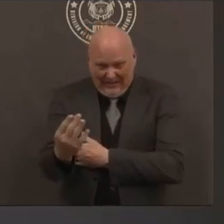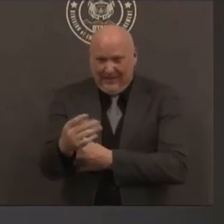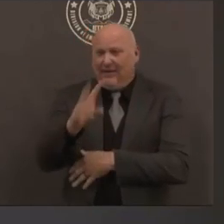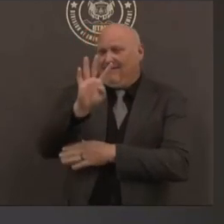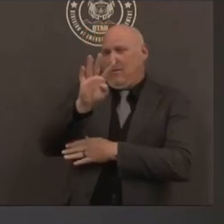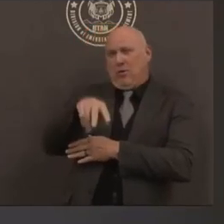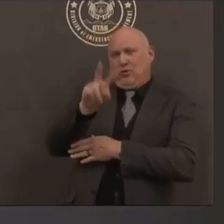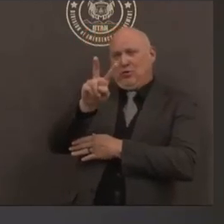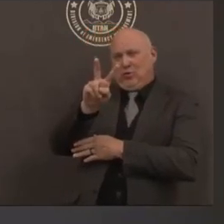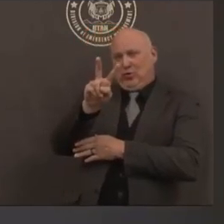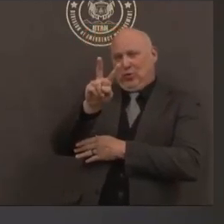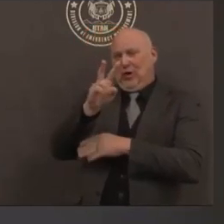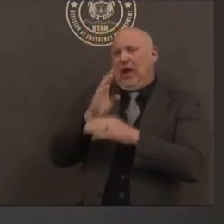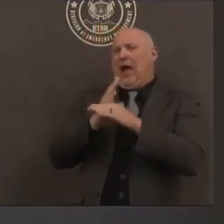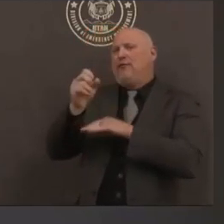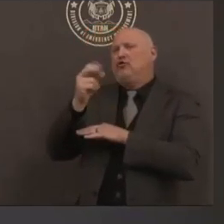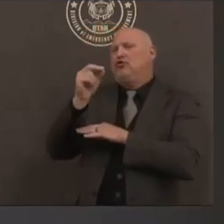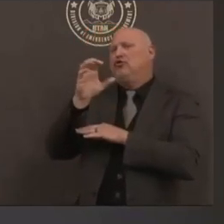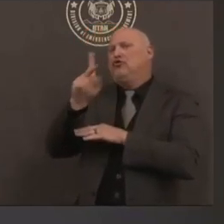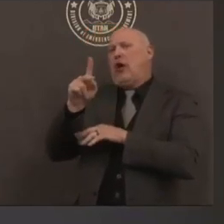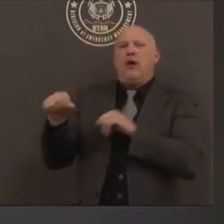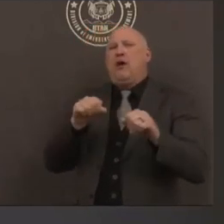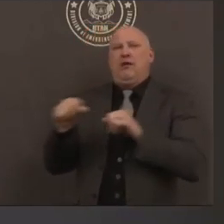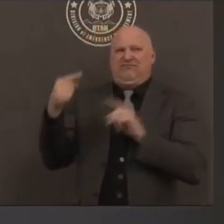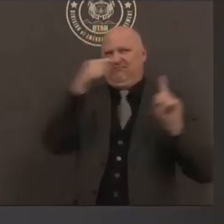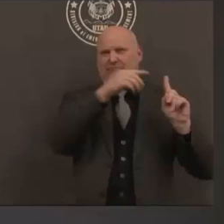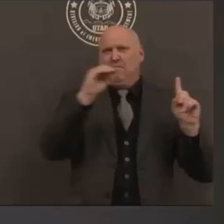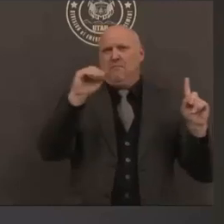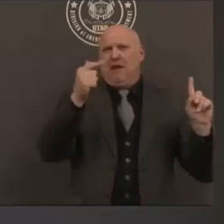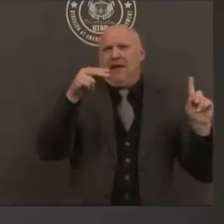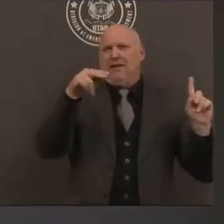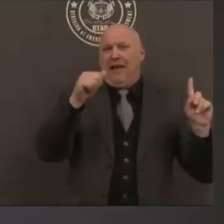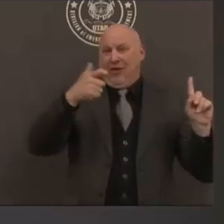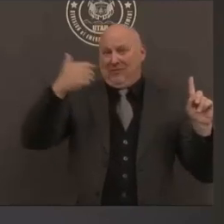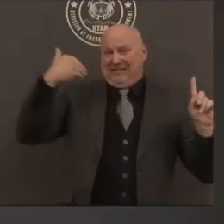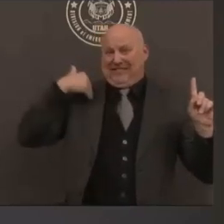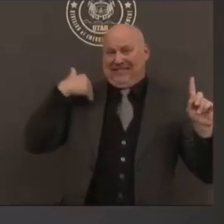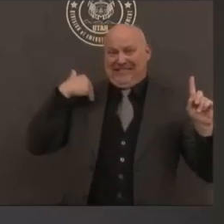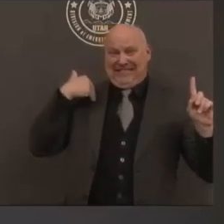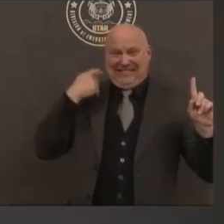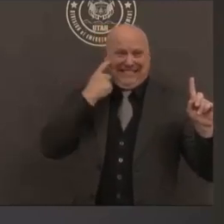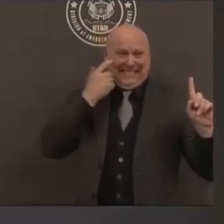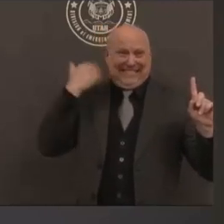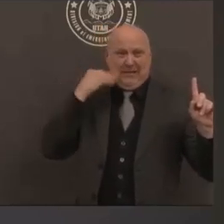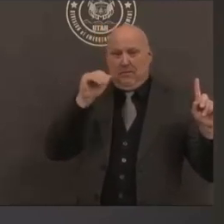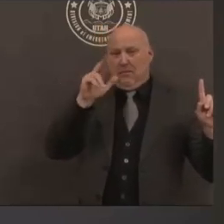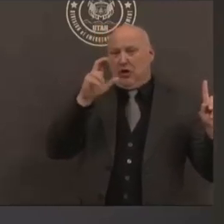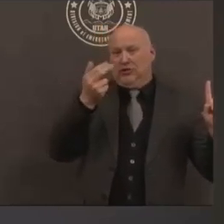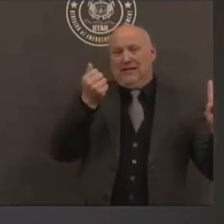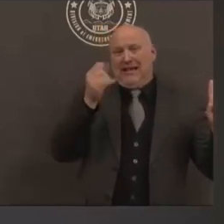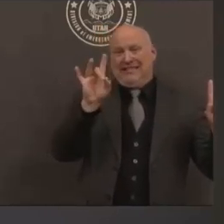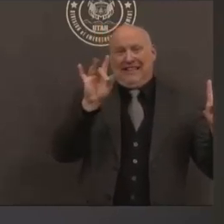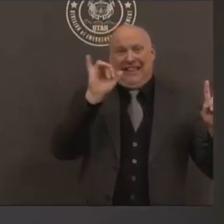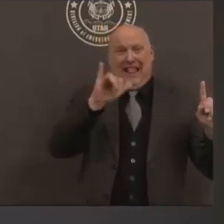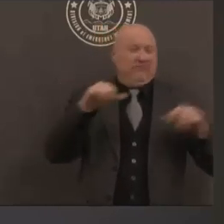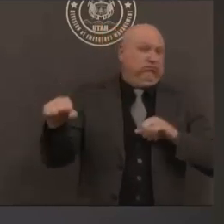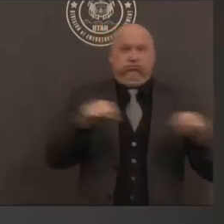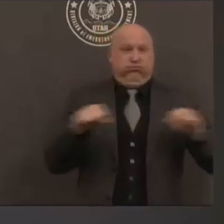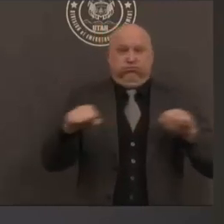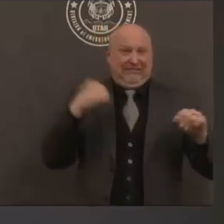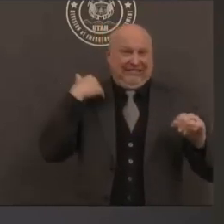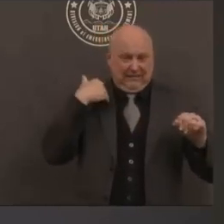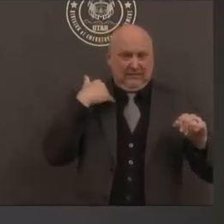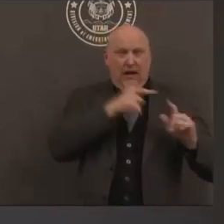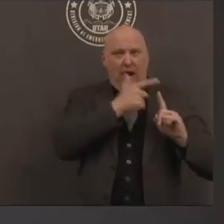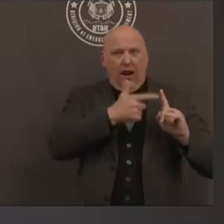to the magna earthquake that happened on march 18th and it's just one more reminder that utah is earthquake country